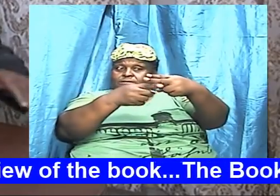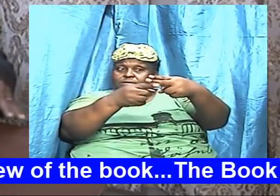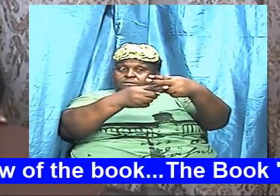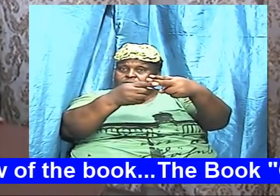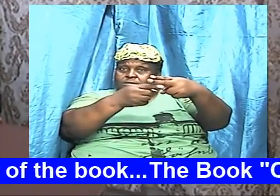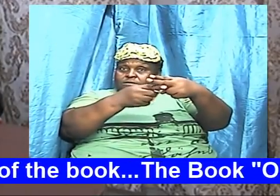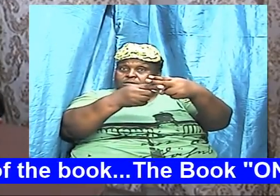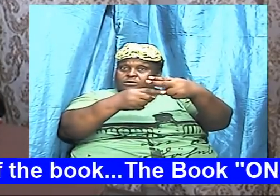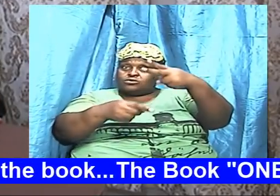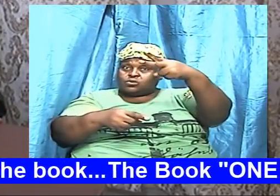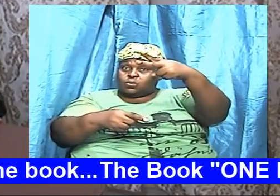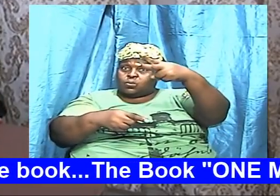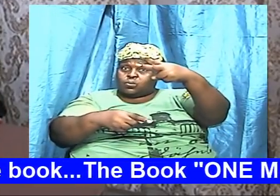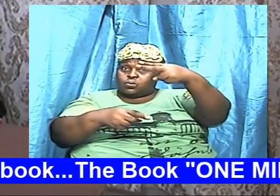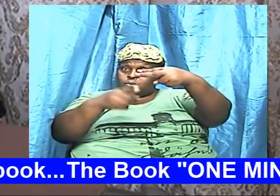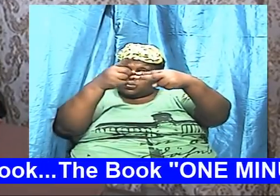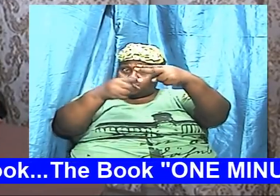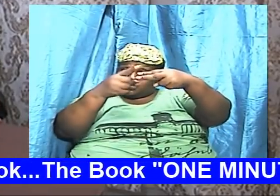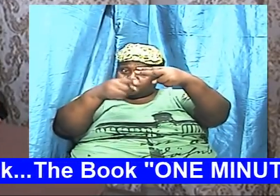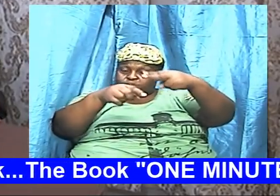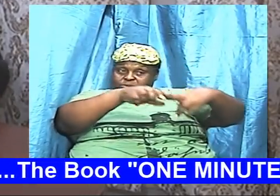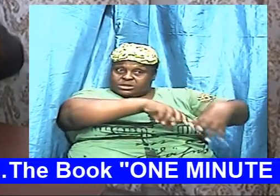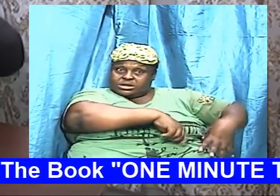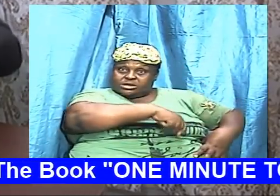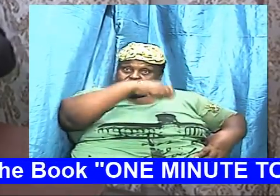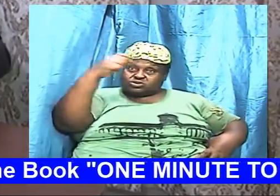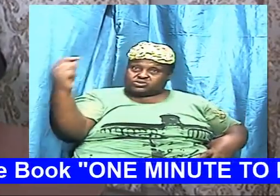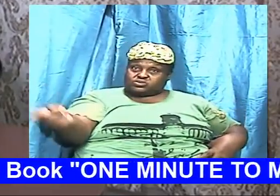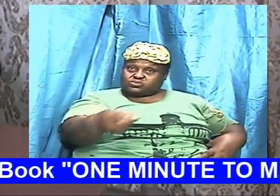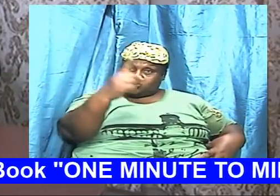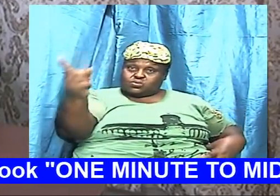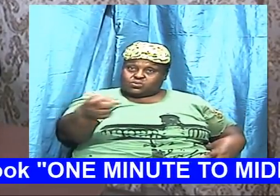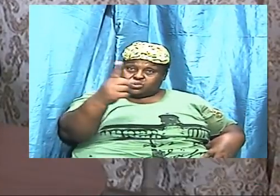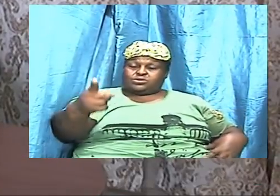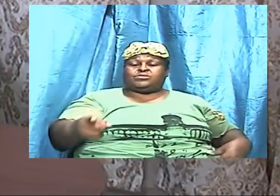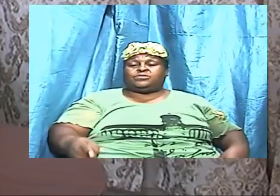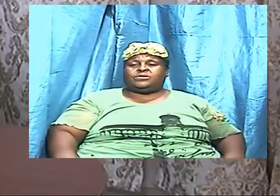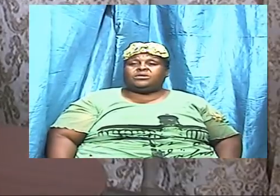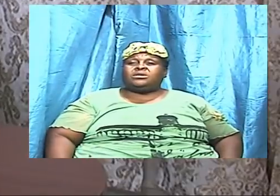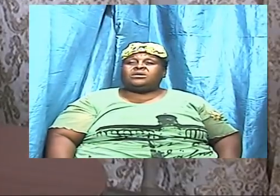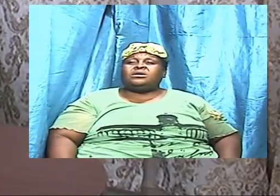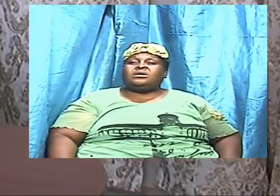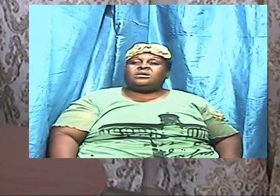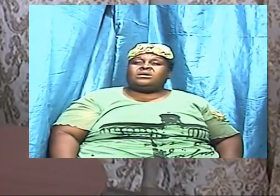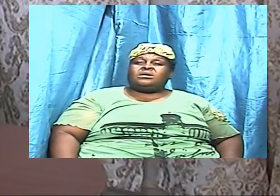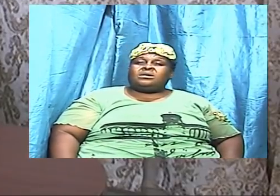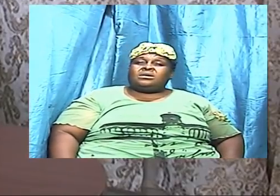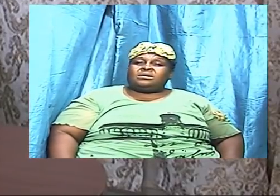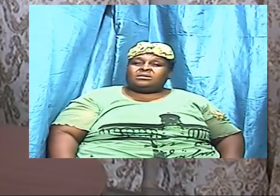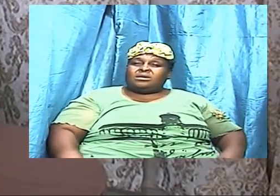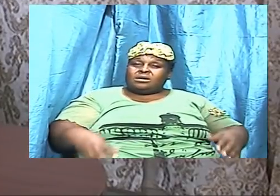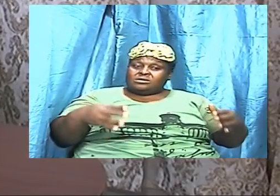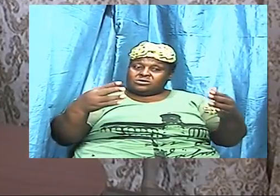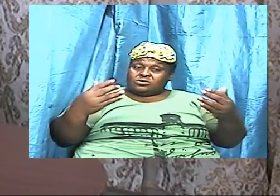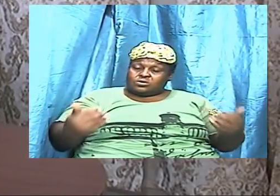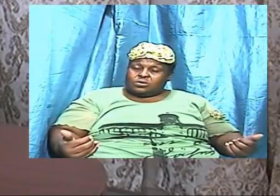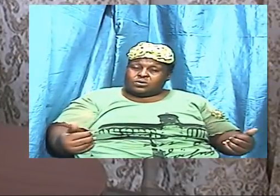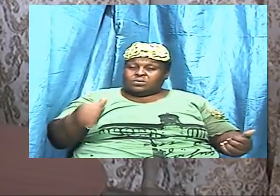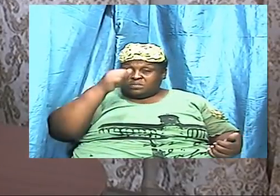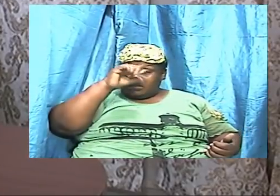man now speaking what God has placed inside of him is to counteract